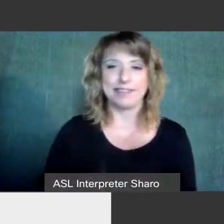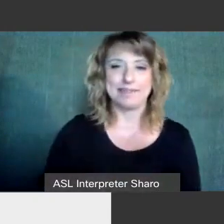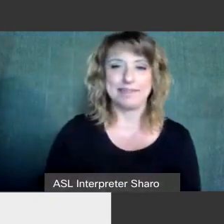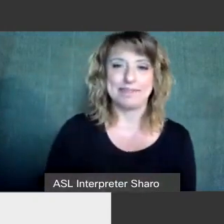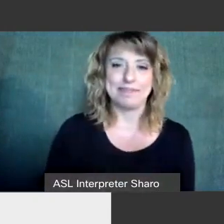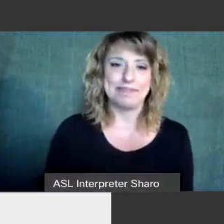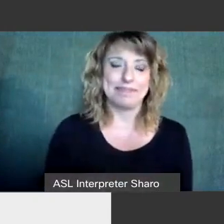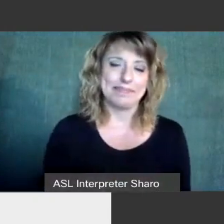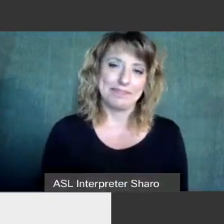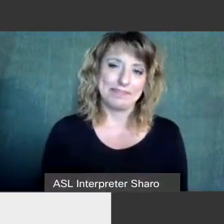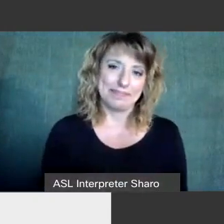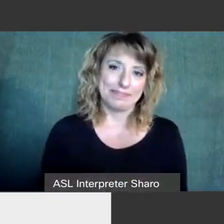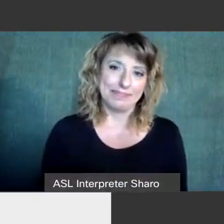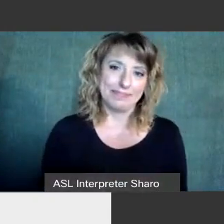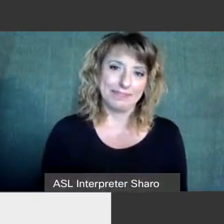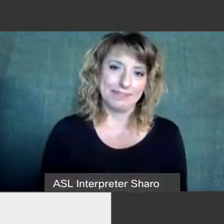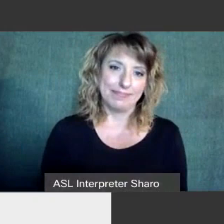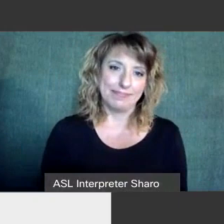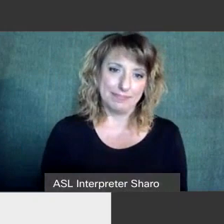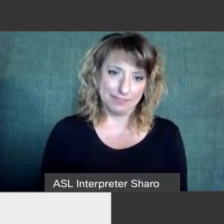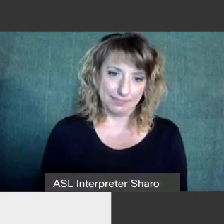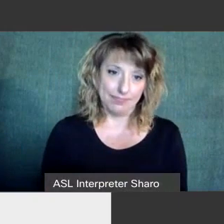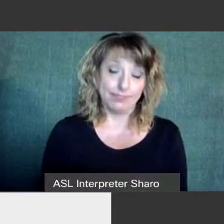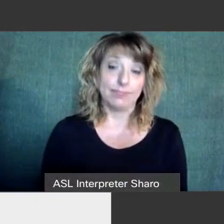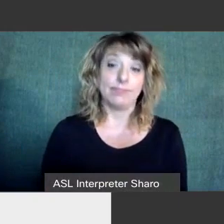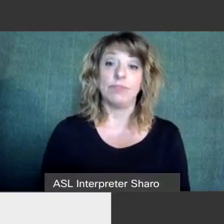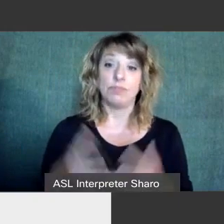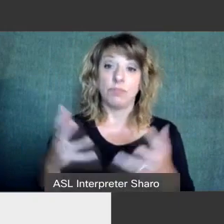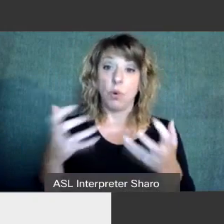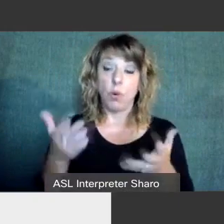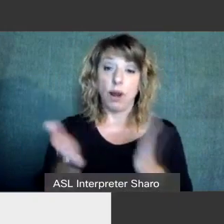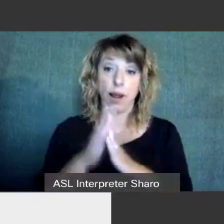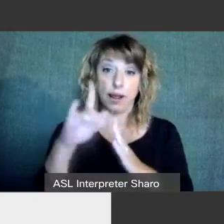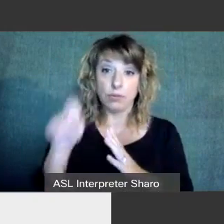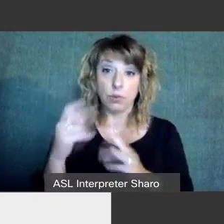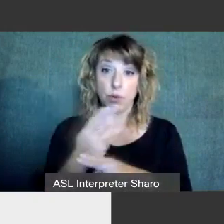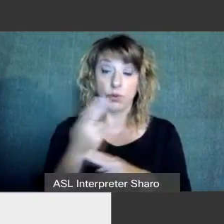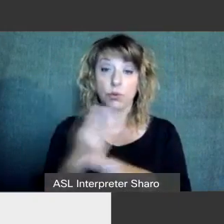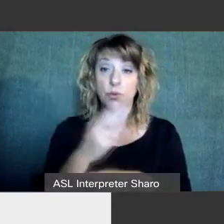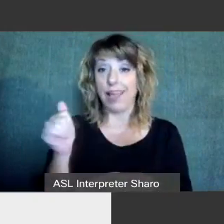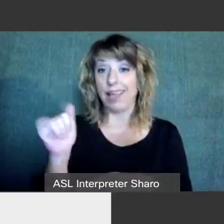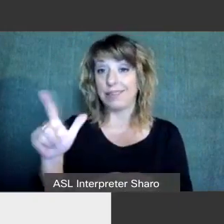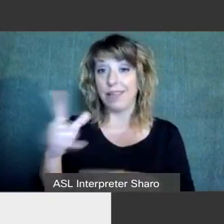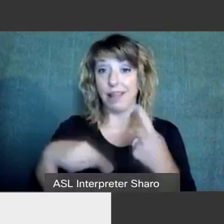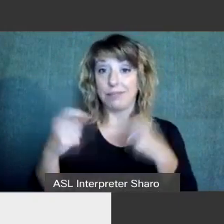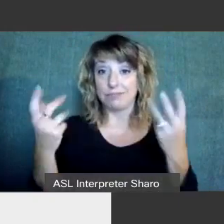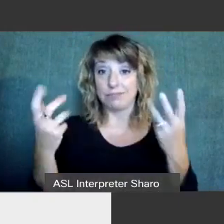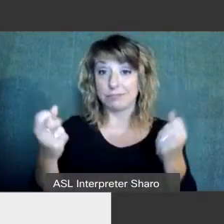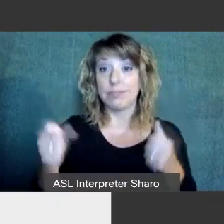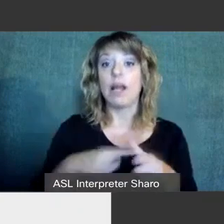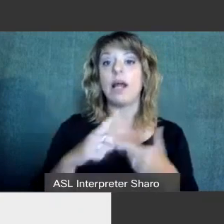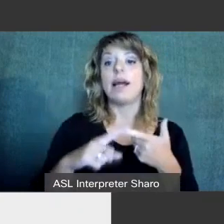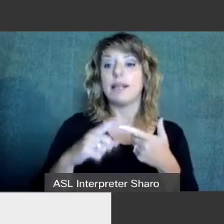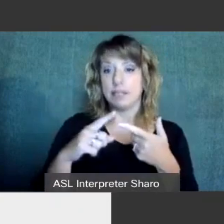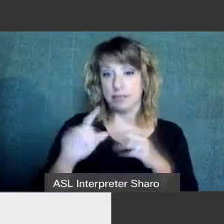If you would like to communicate using American Sign Language, please alert us by typing in the chat